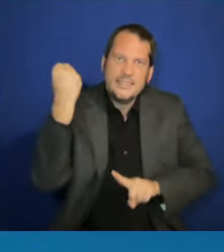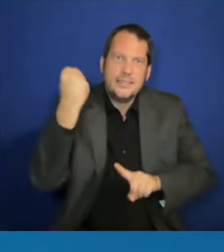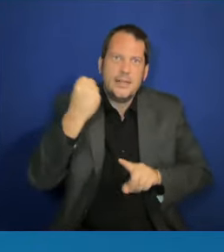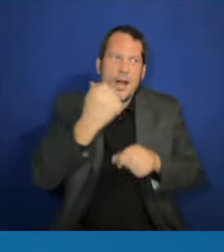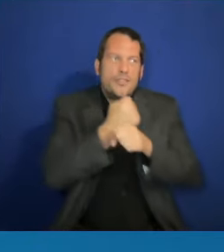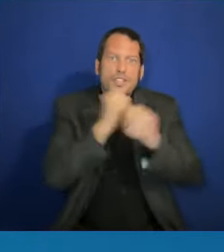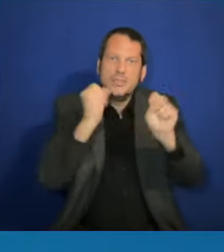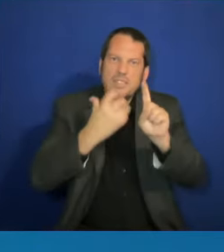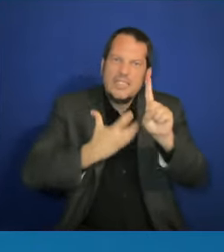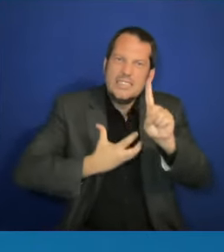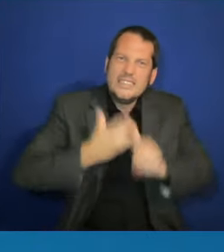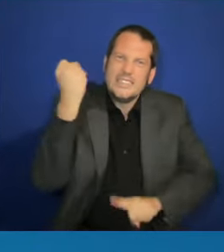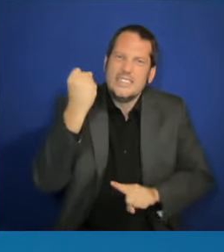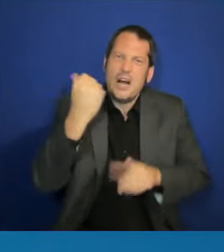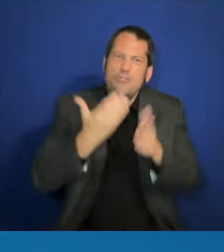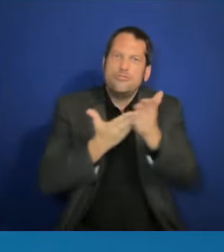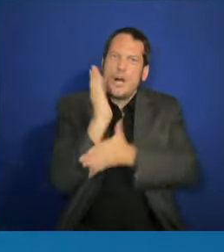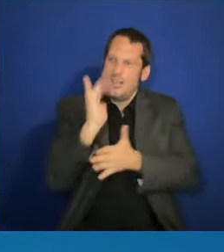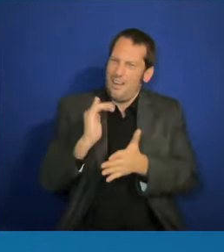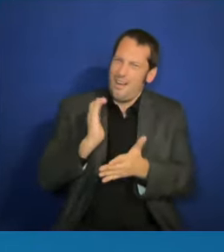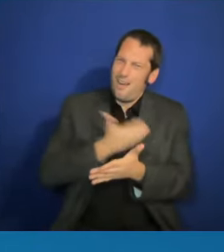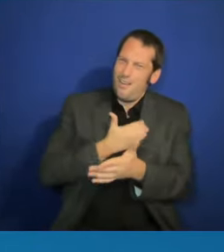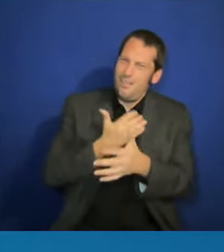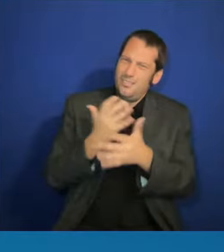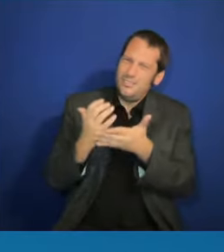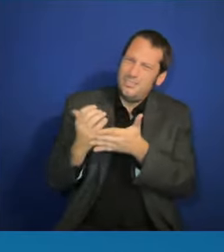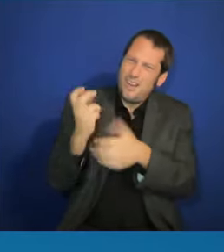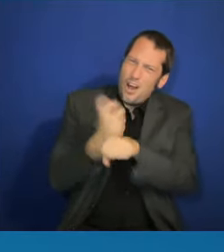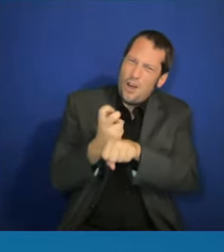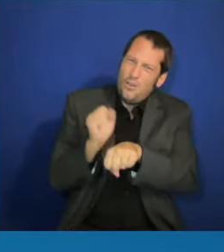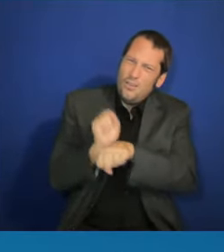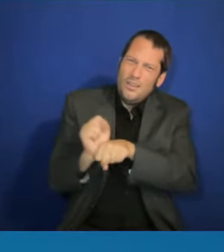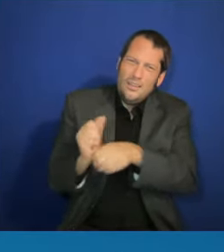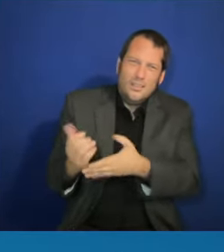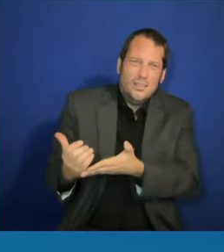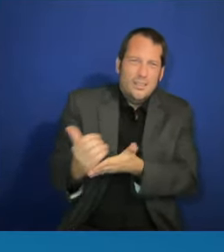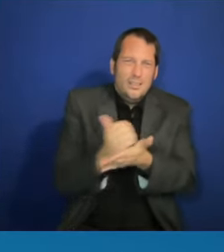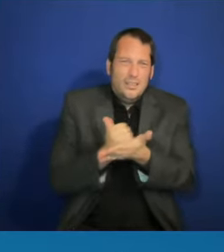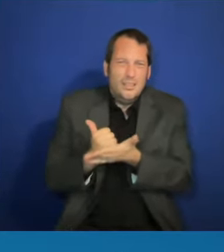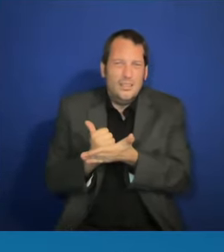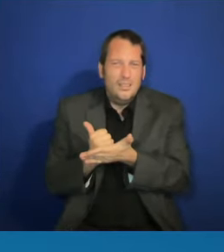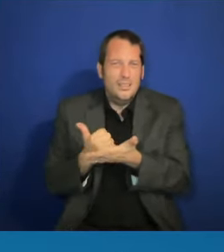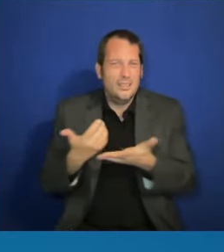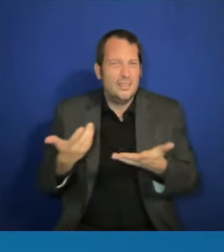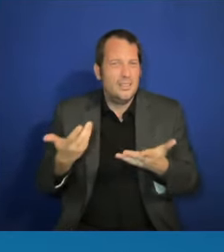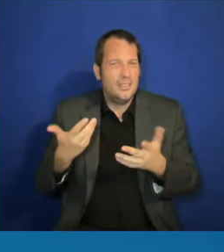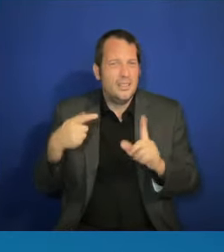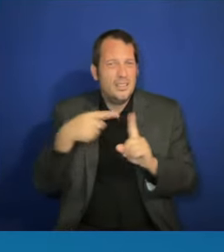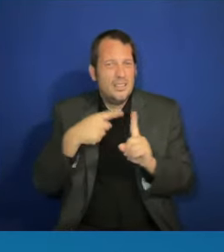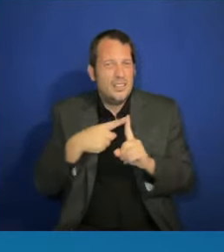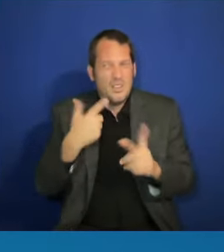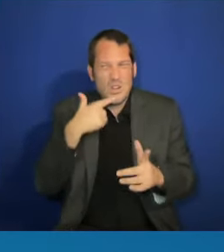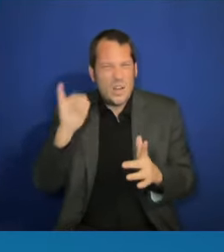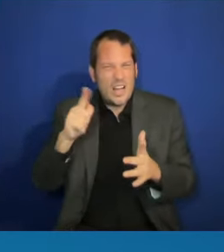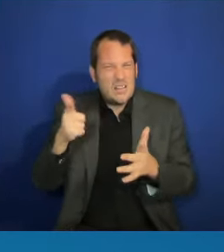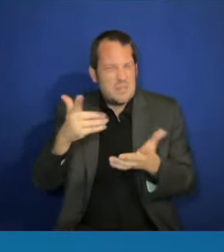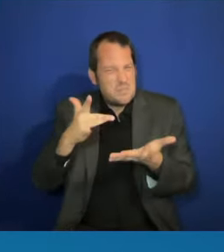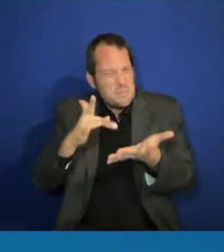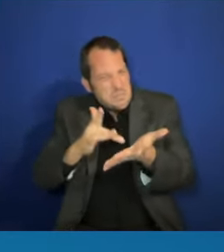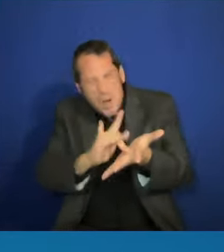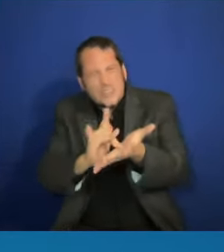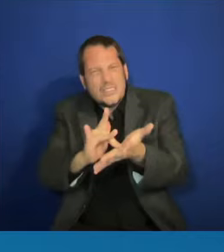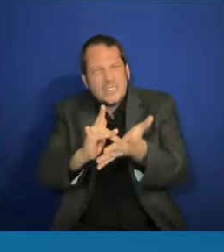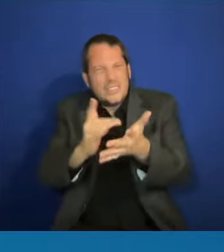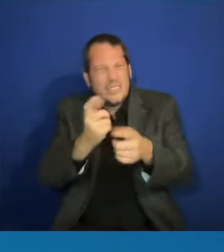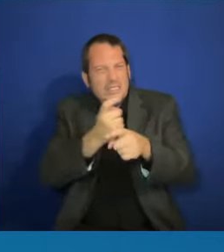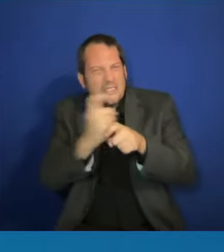describe as a venom that is coursing through our country, the antidote will be among those young leaders and all the